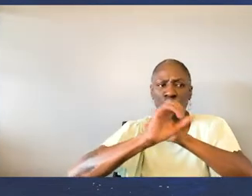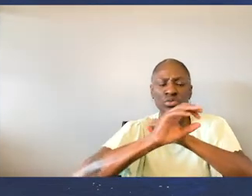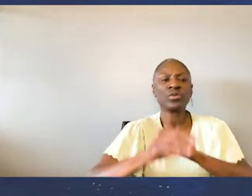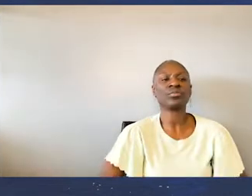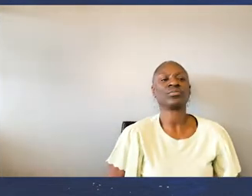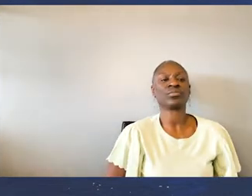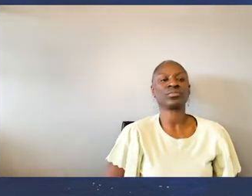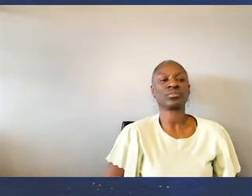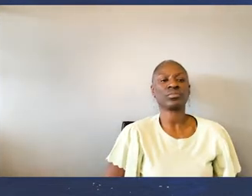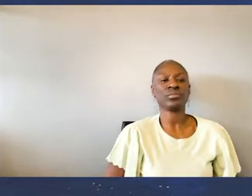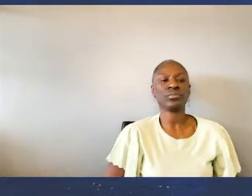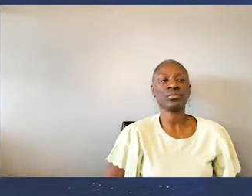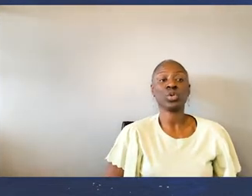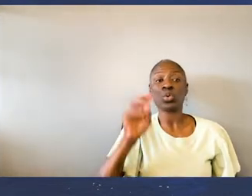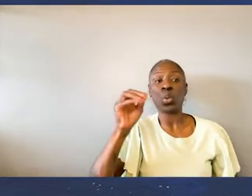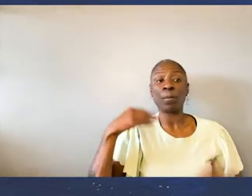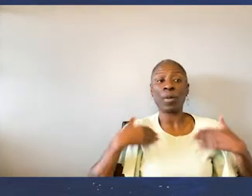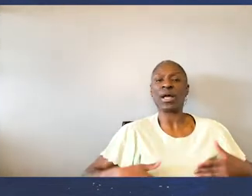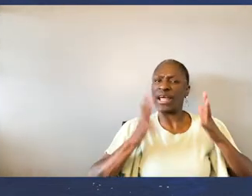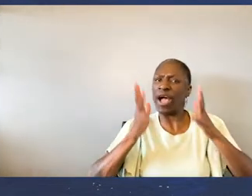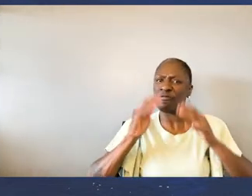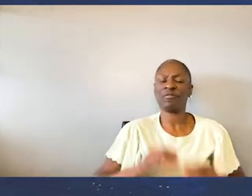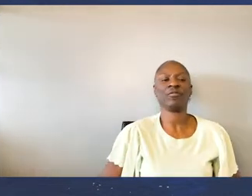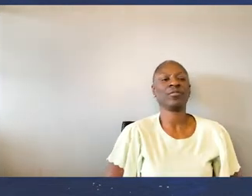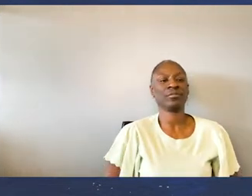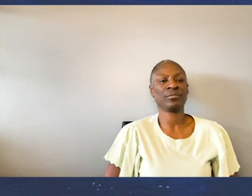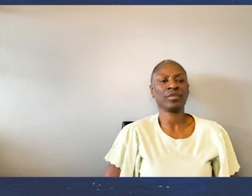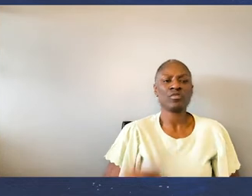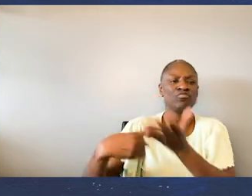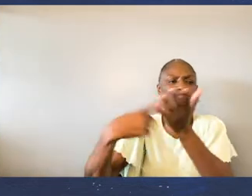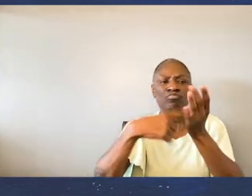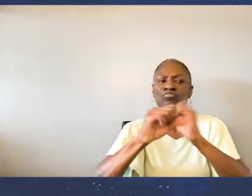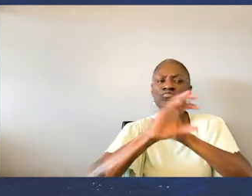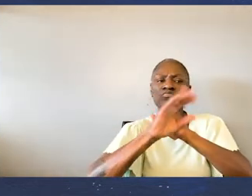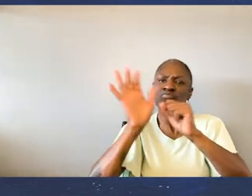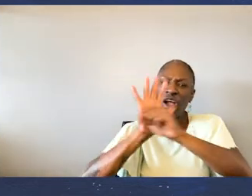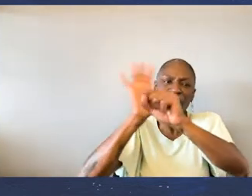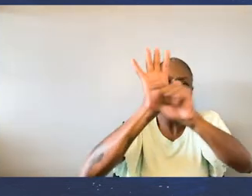of people with disabilities in the wake of COVID-19. Thank you so much.